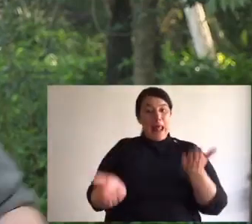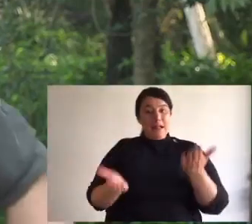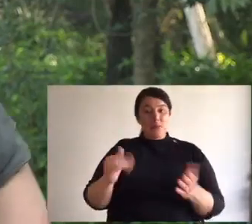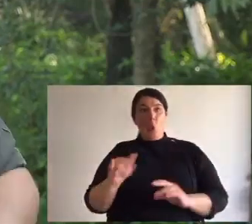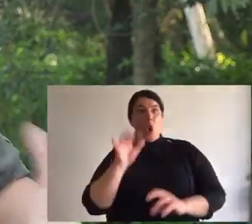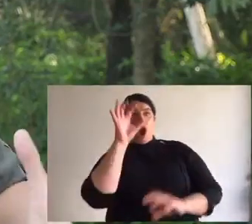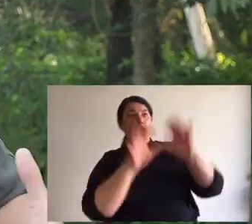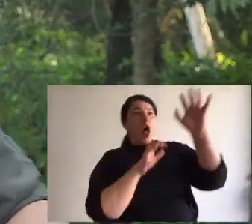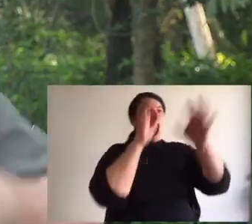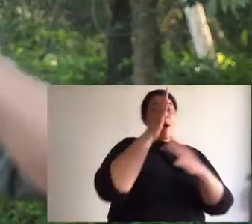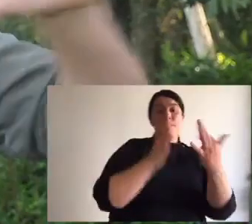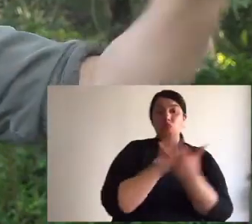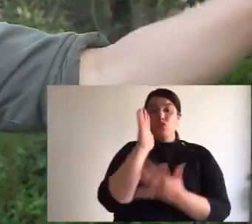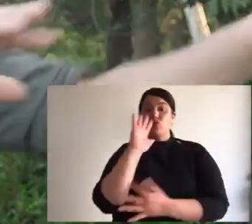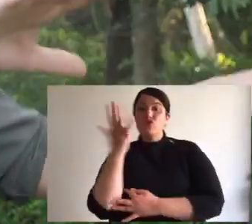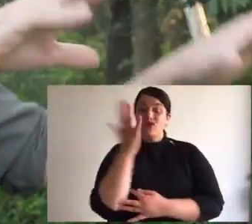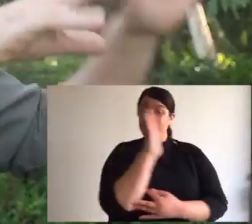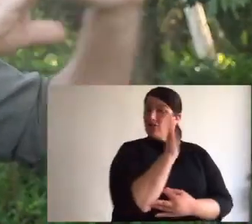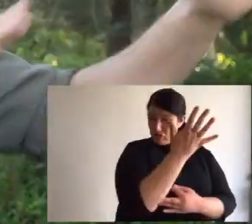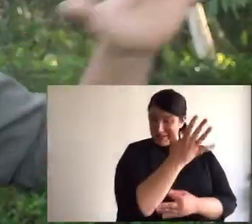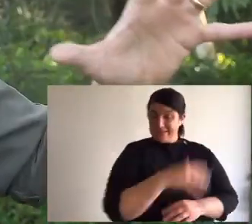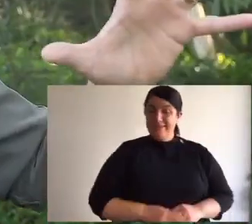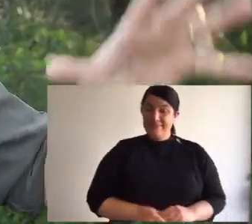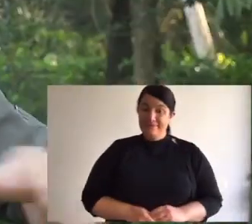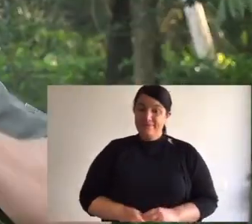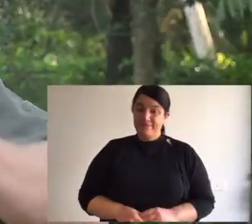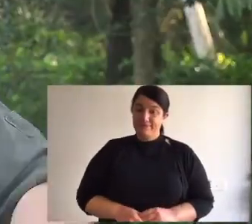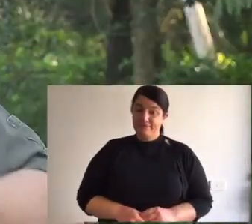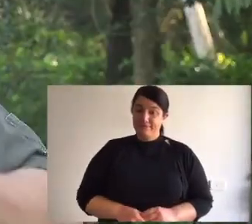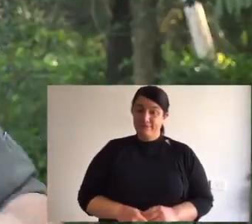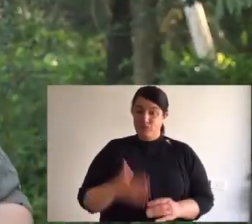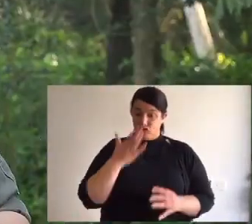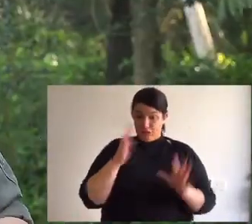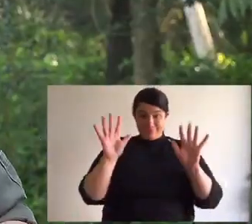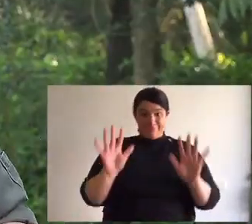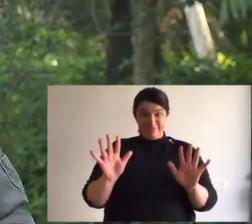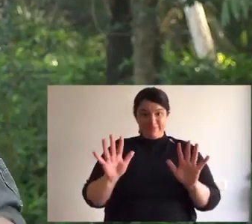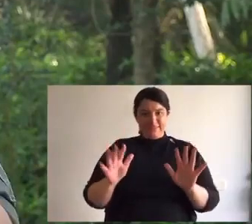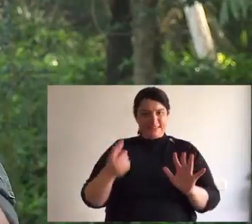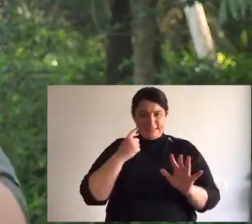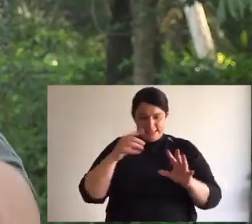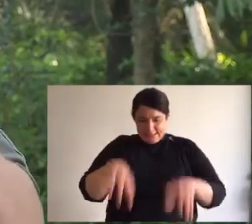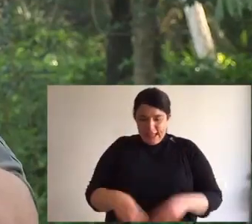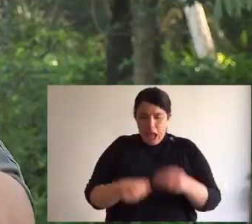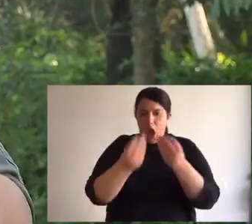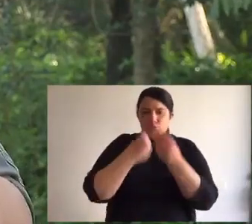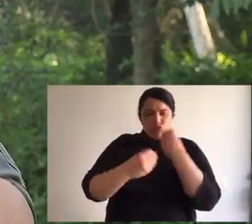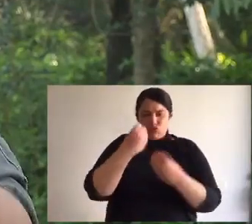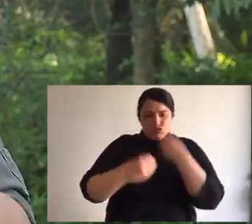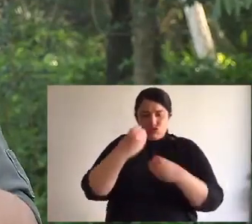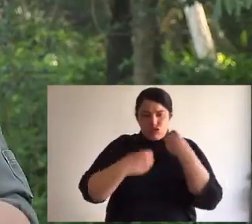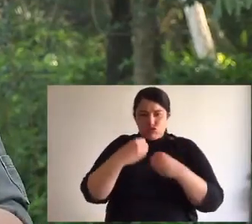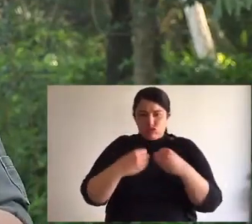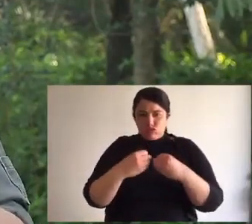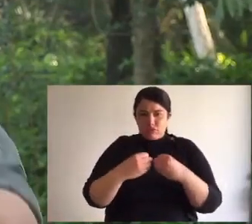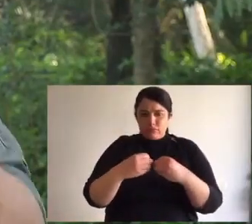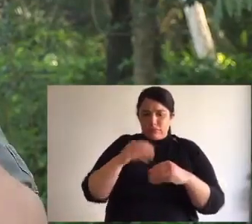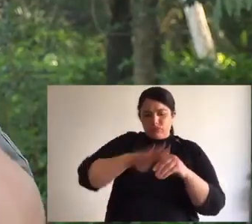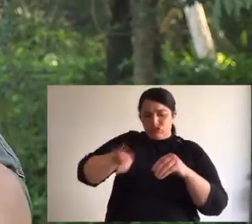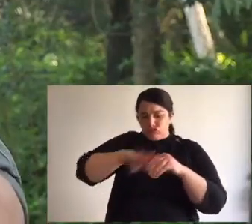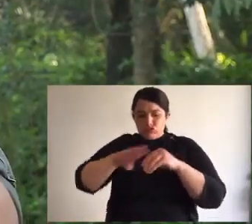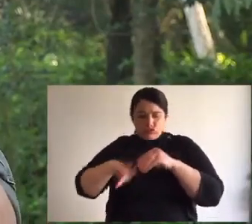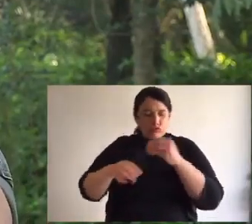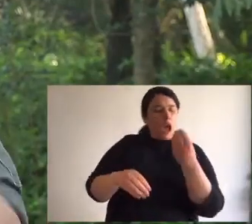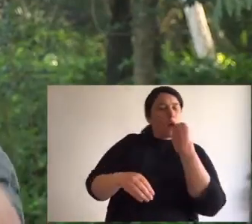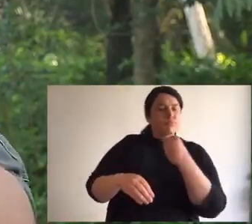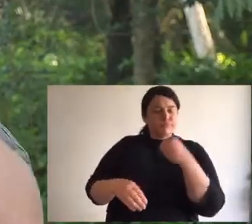can sit up, sort of rest on its tail. Or when it's climbing around or through trees, tail acts as counterbalance. It's little front hands are quite dexterous. So it can